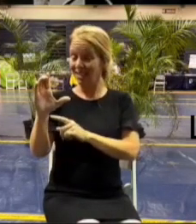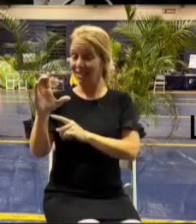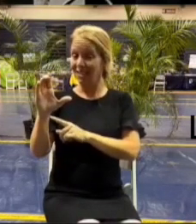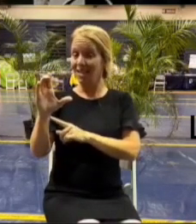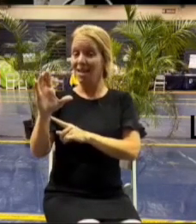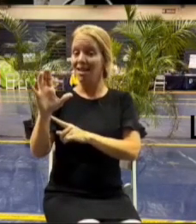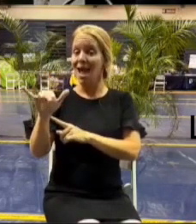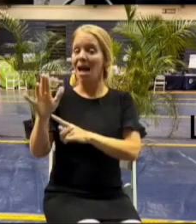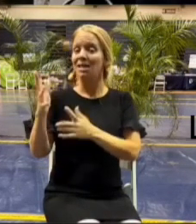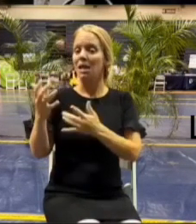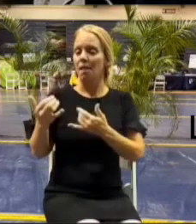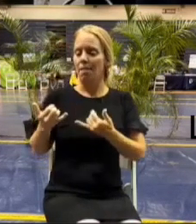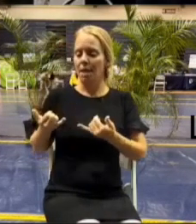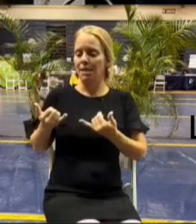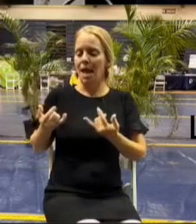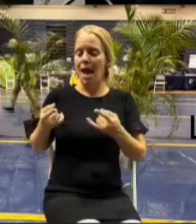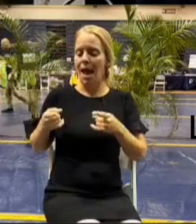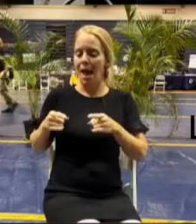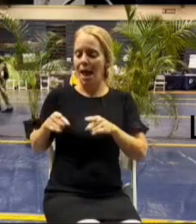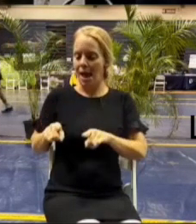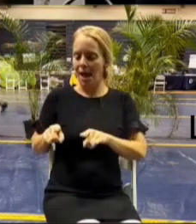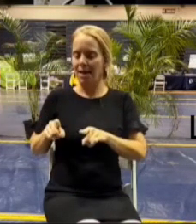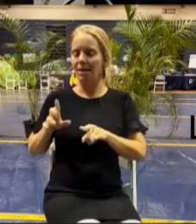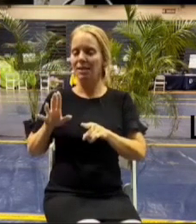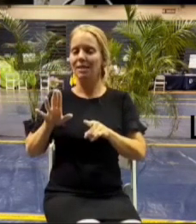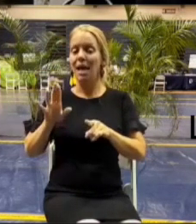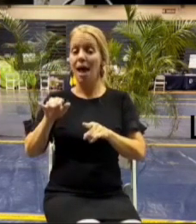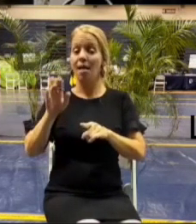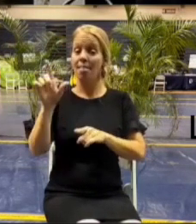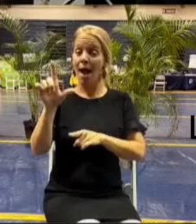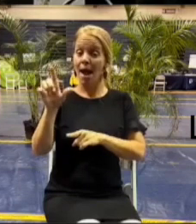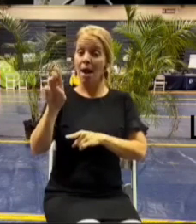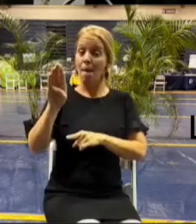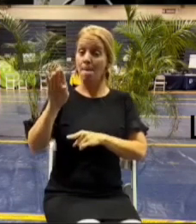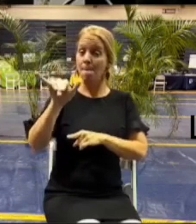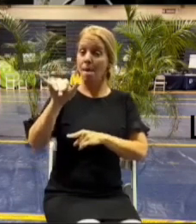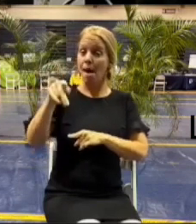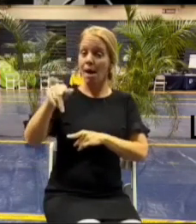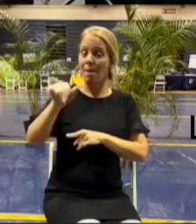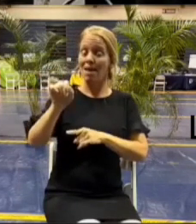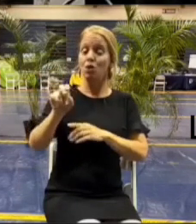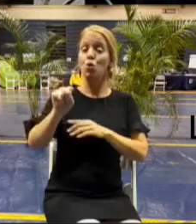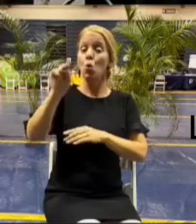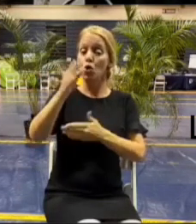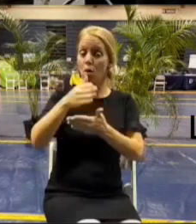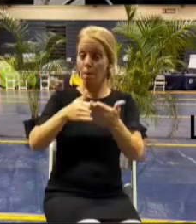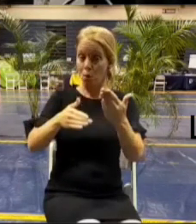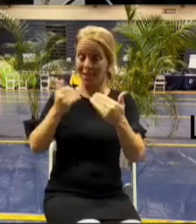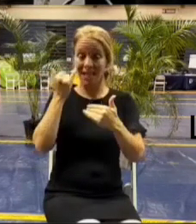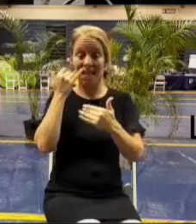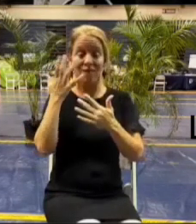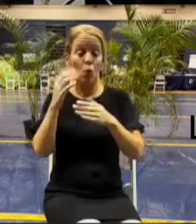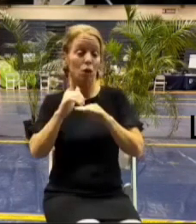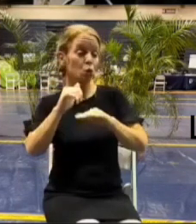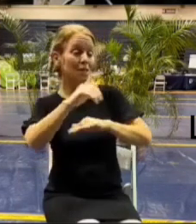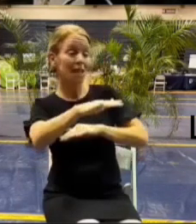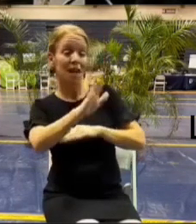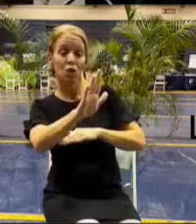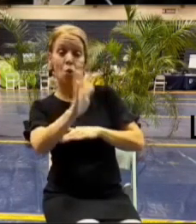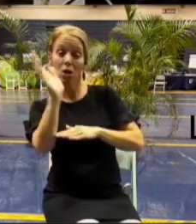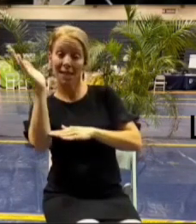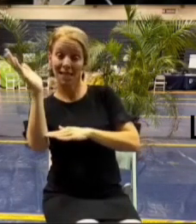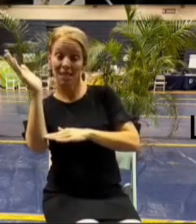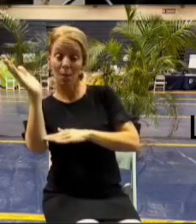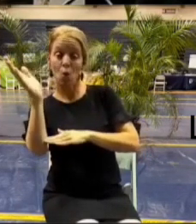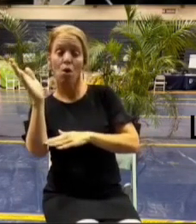lahaina bypass northern portion and um to send testimony they'd they'd love to